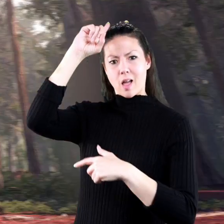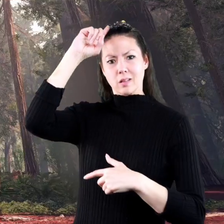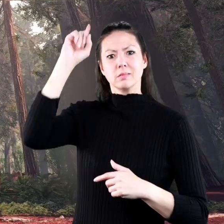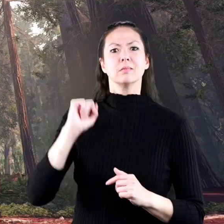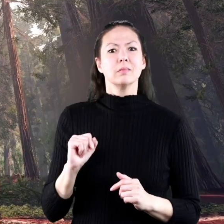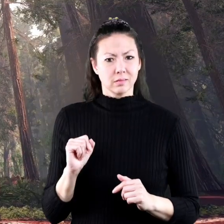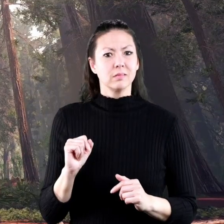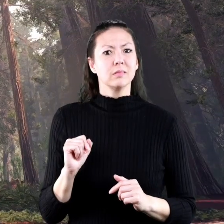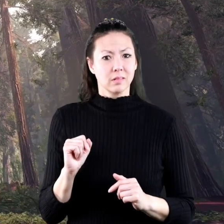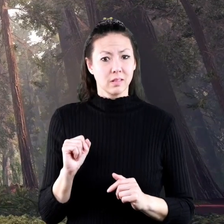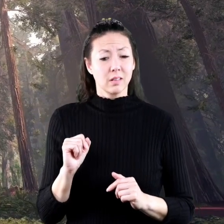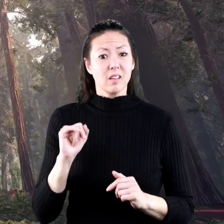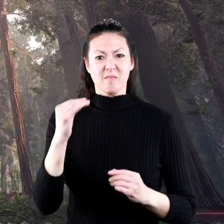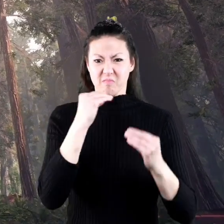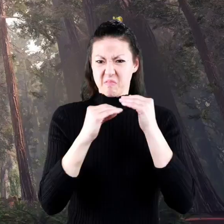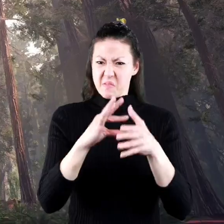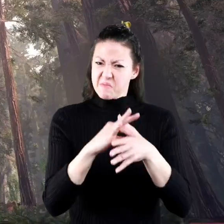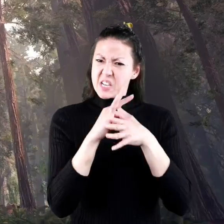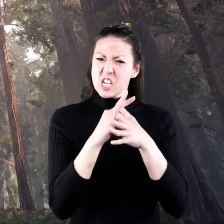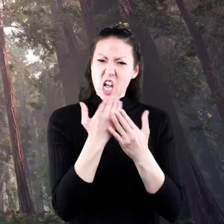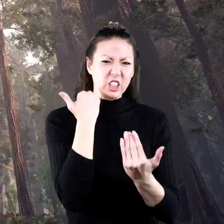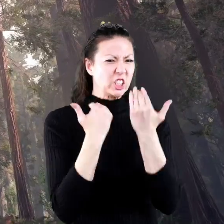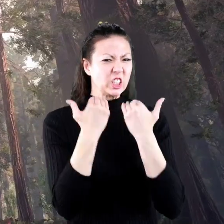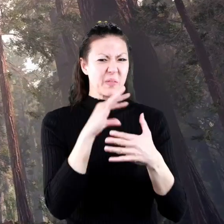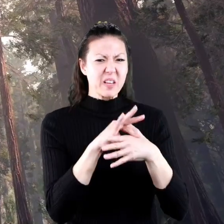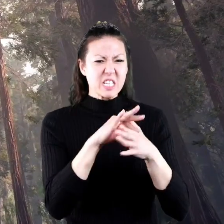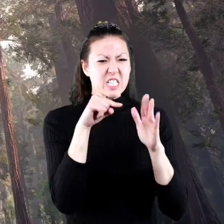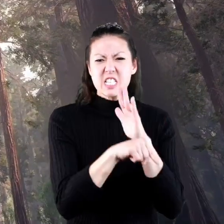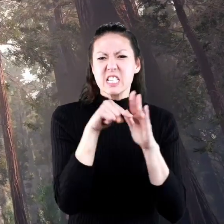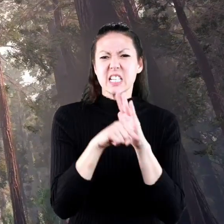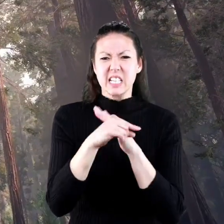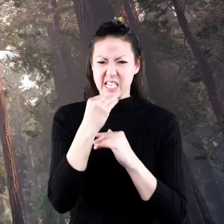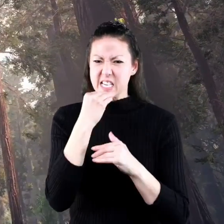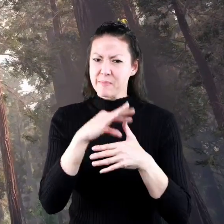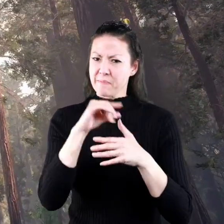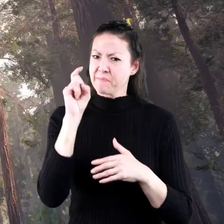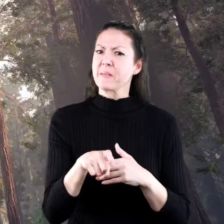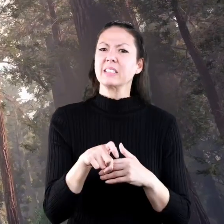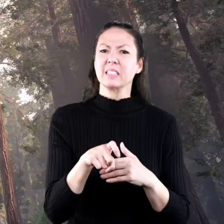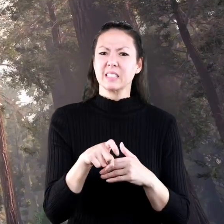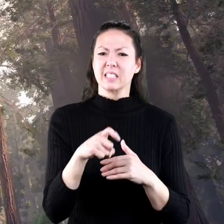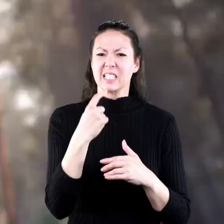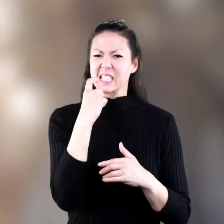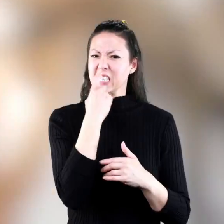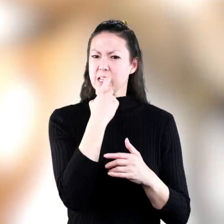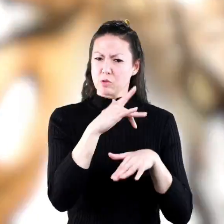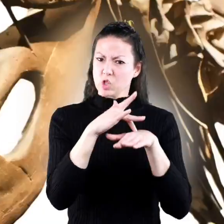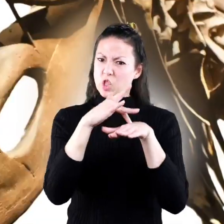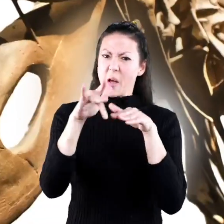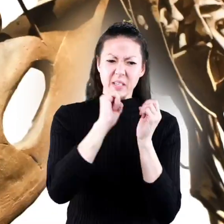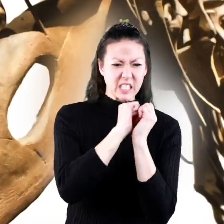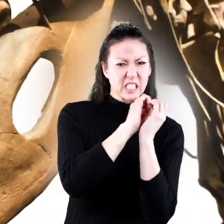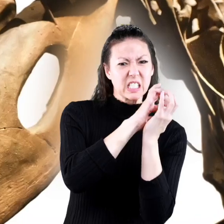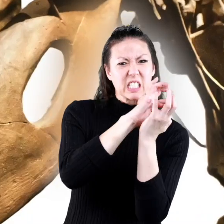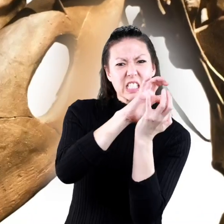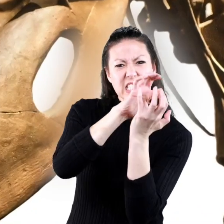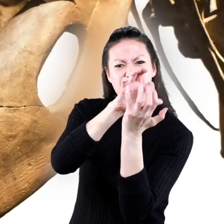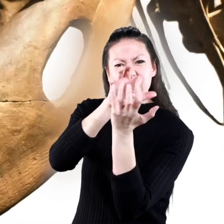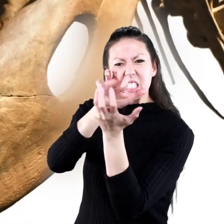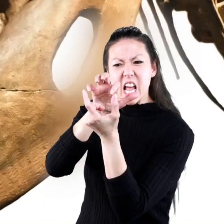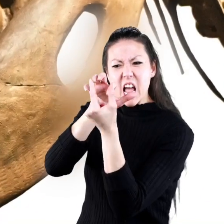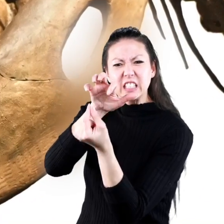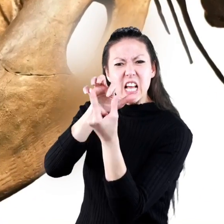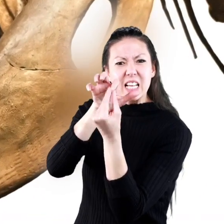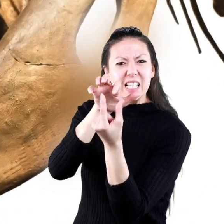can you tell that it was carnivorous carnivorous means meat eater it takes long sharp teeth